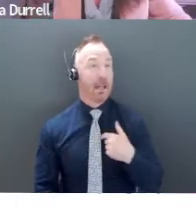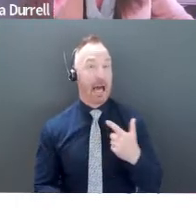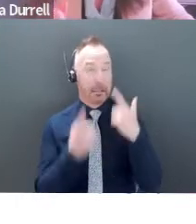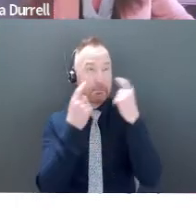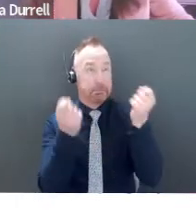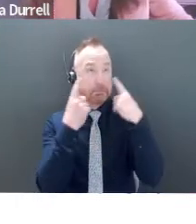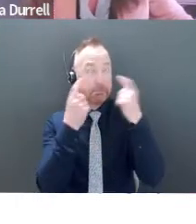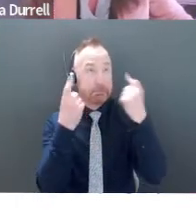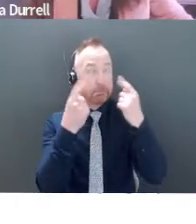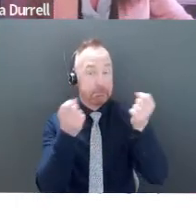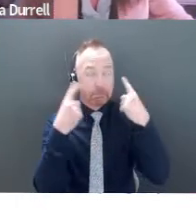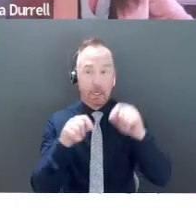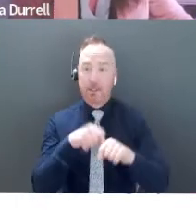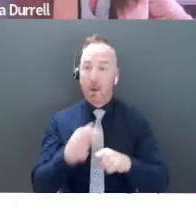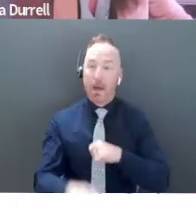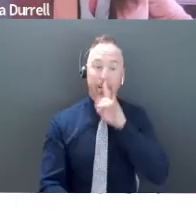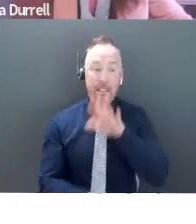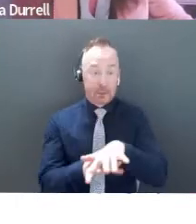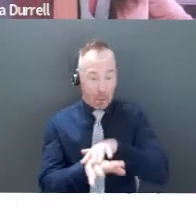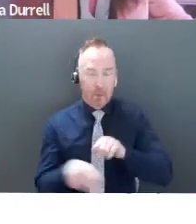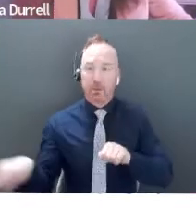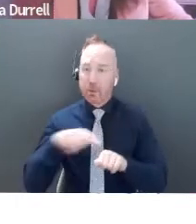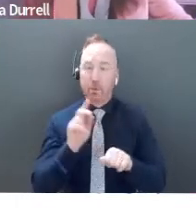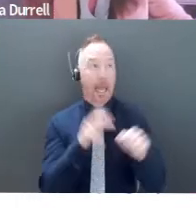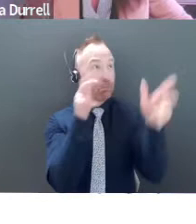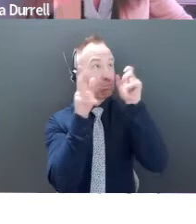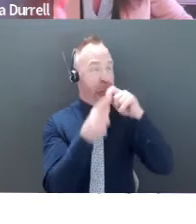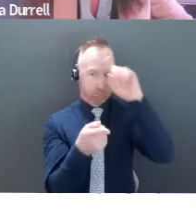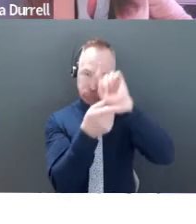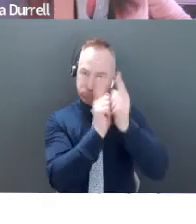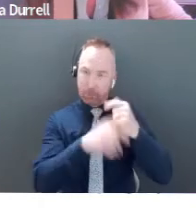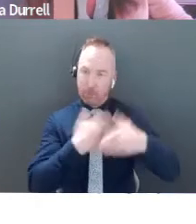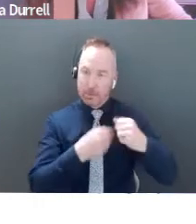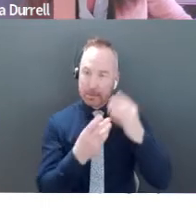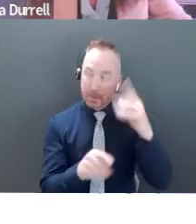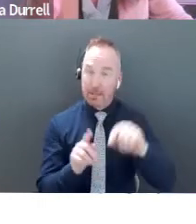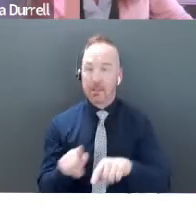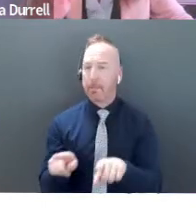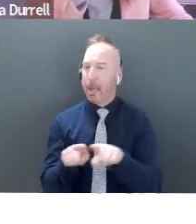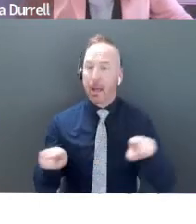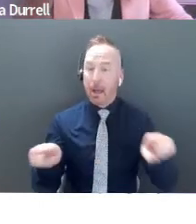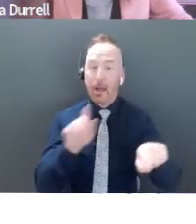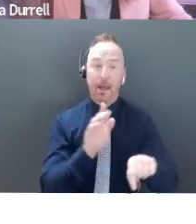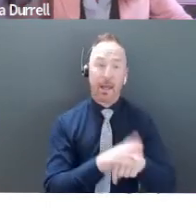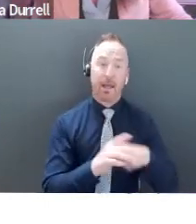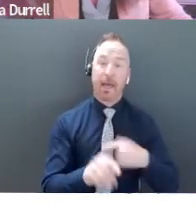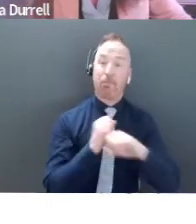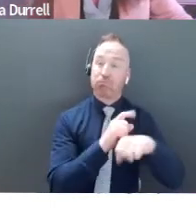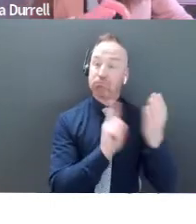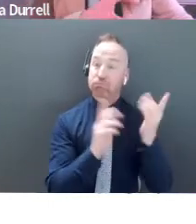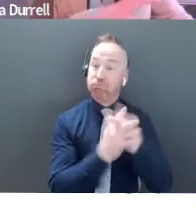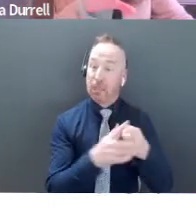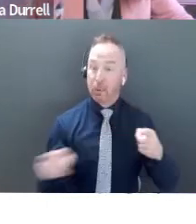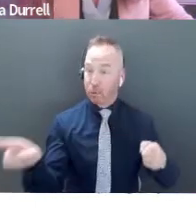speak, the more likely you're going to be able to process the information I'm putting out there. Well, the same thing goes with a pitch. Now you guys all kind of